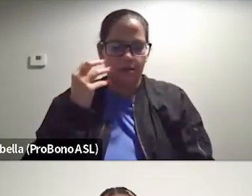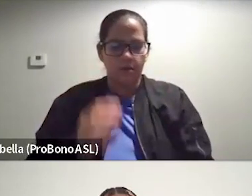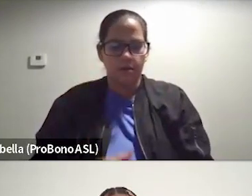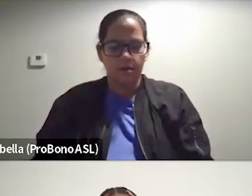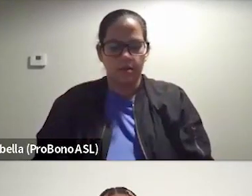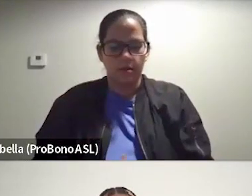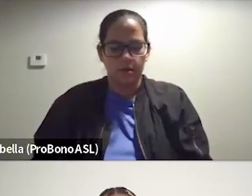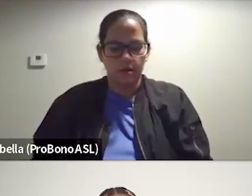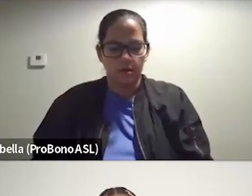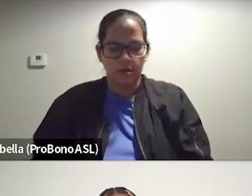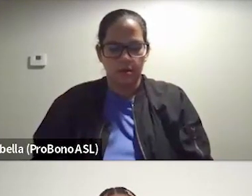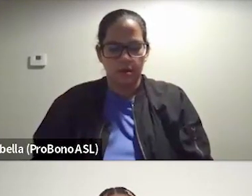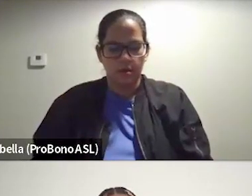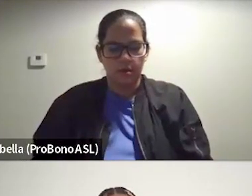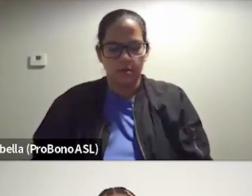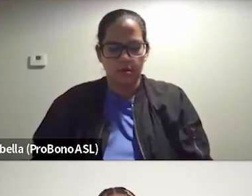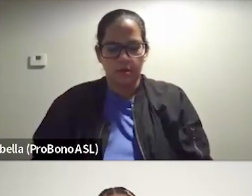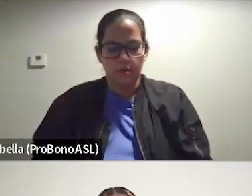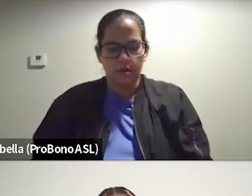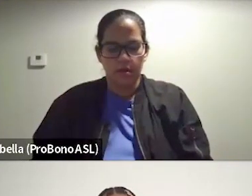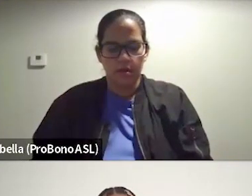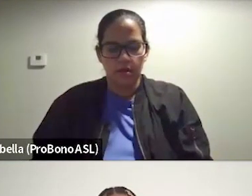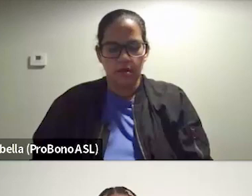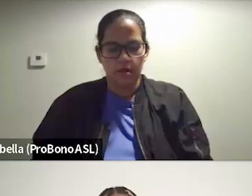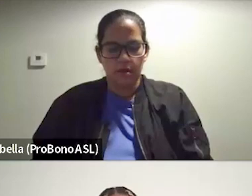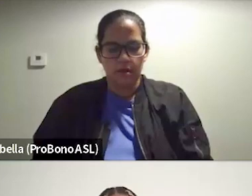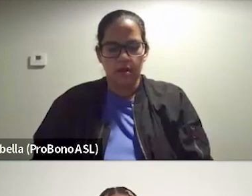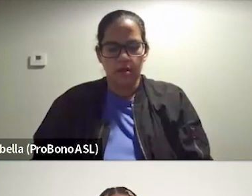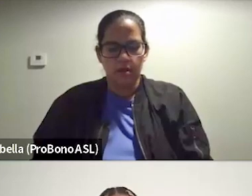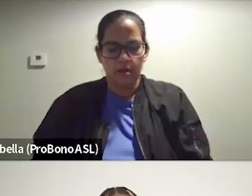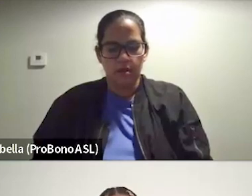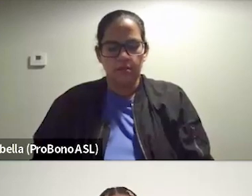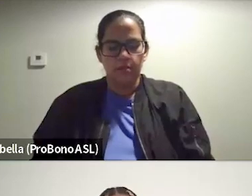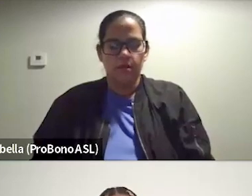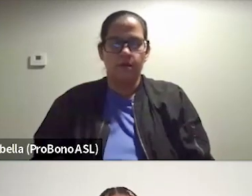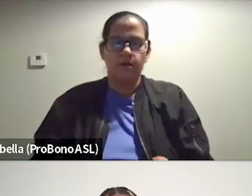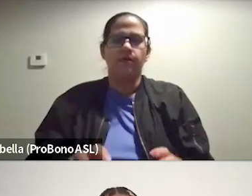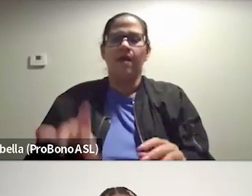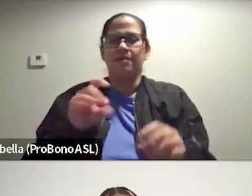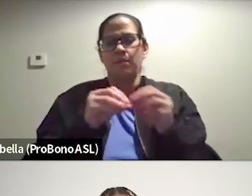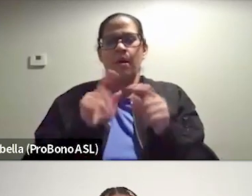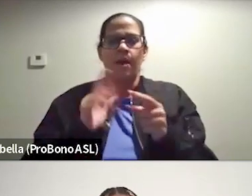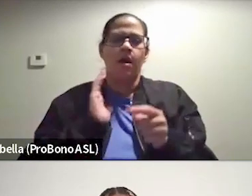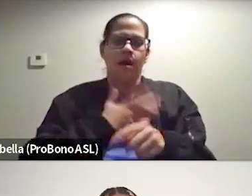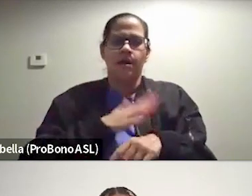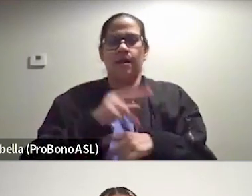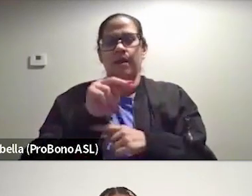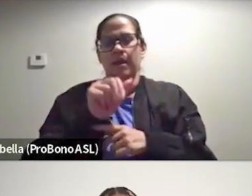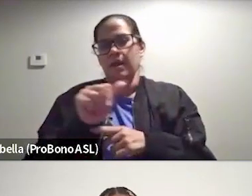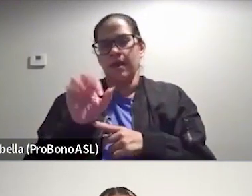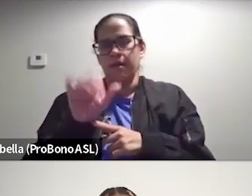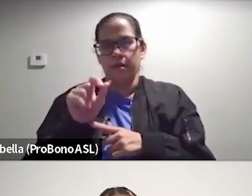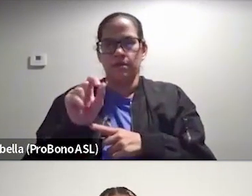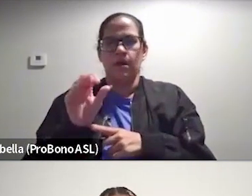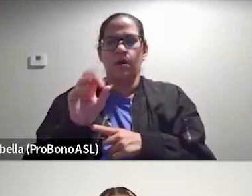size discrimination through education, advocacy, and support. You can find out more about us at naafa.org